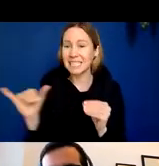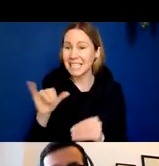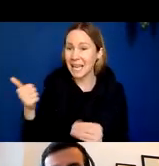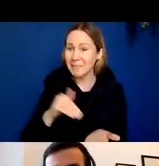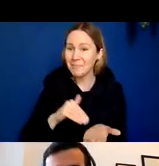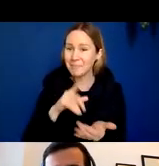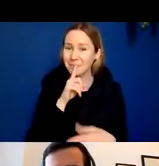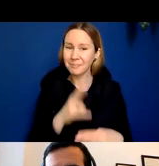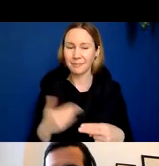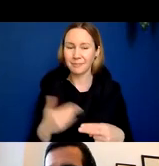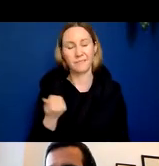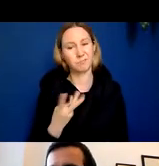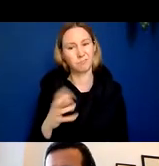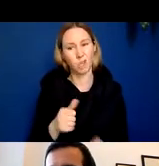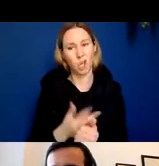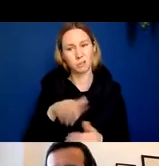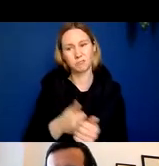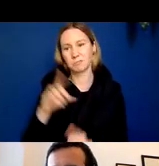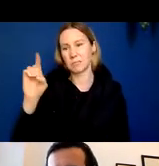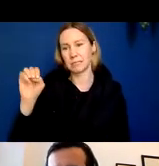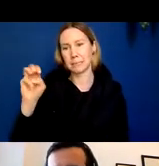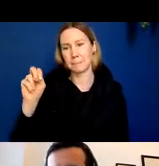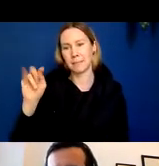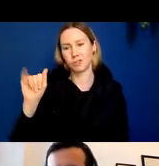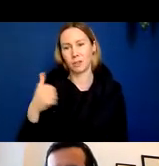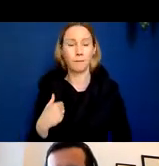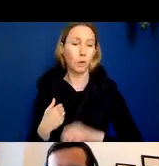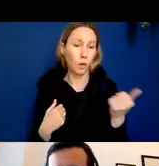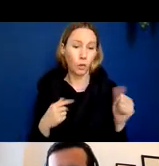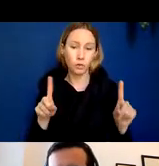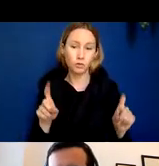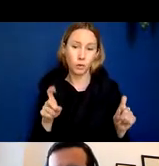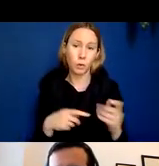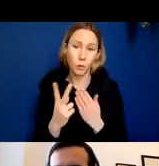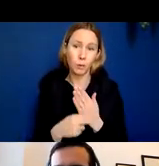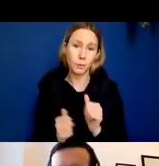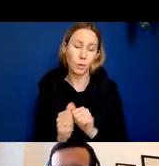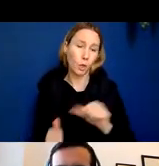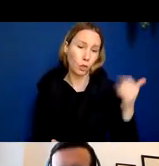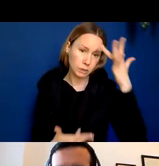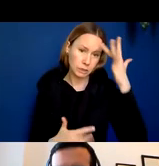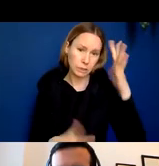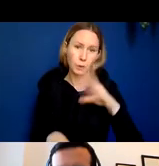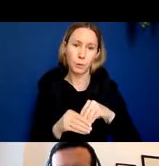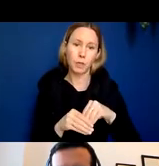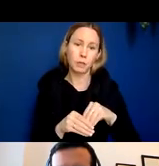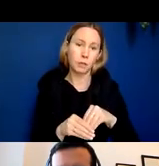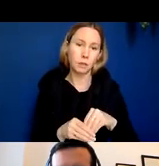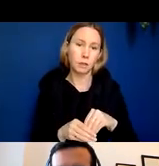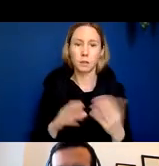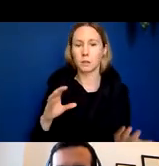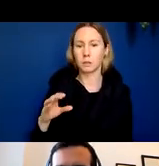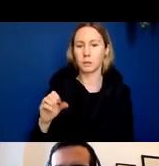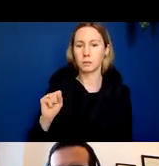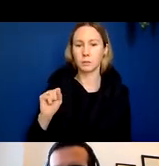there are multiple causes of dementia we have other active clinical trials programs and some of these other diseases including progressive supranuclear palsy and